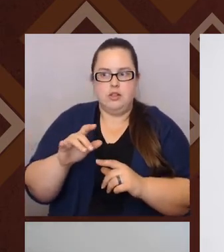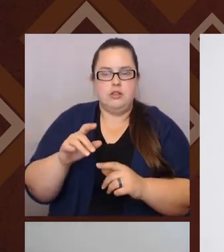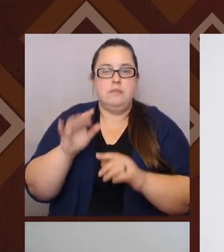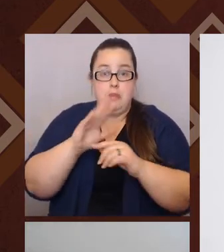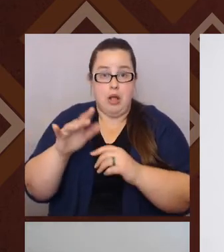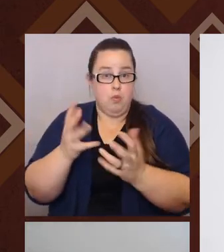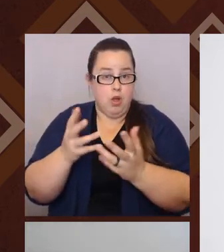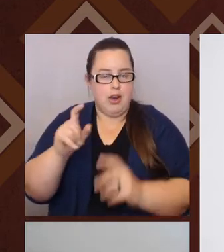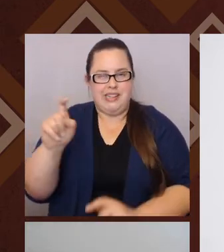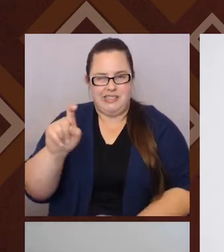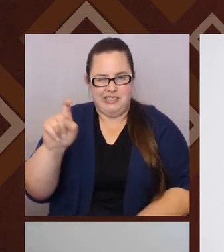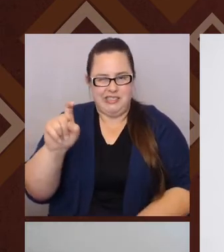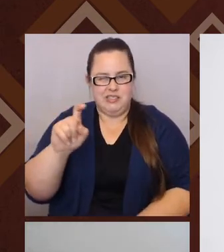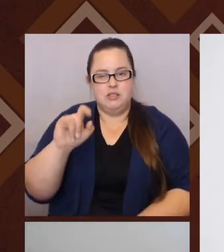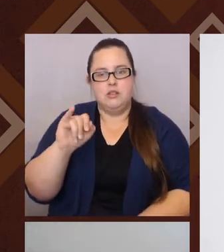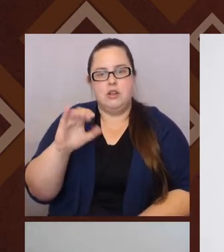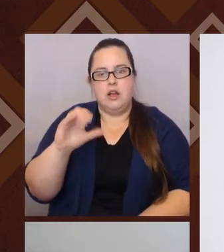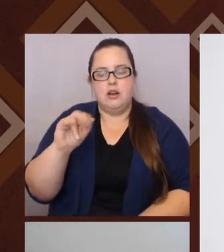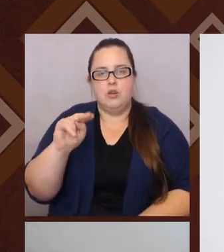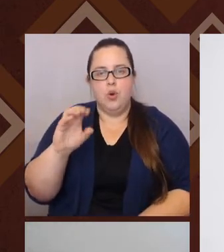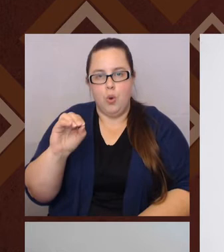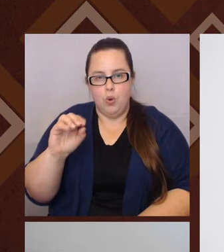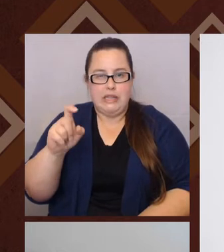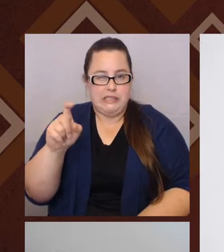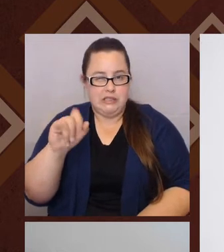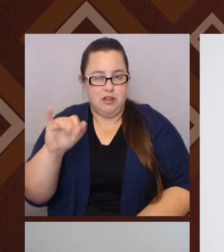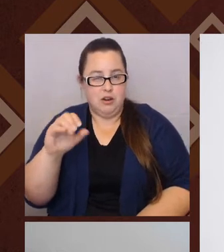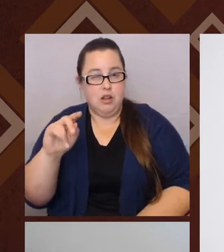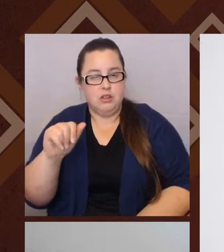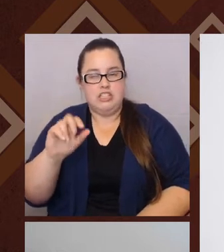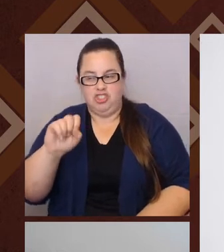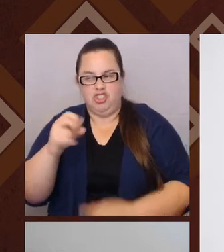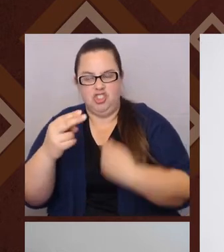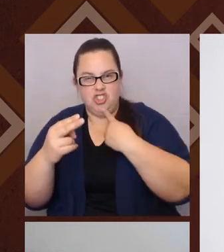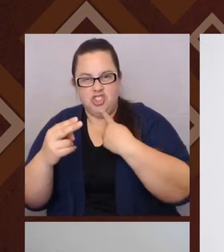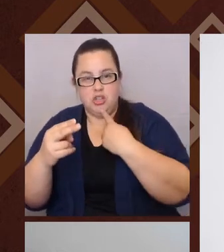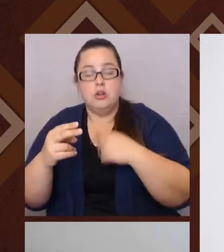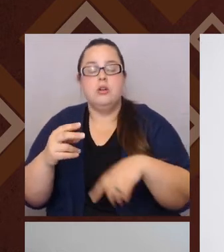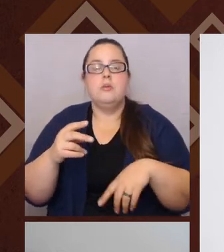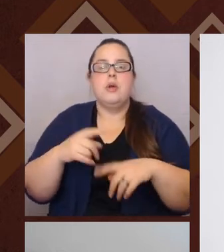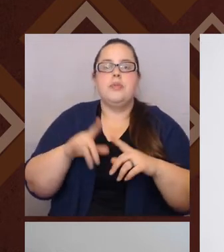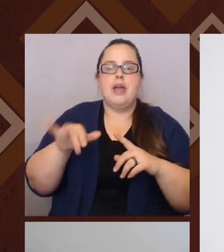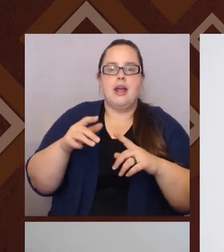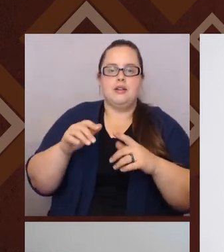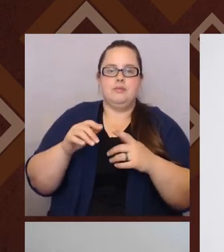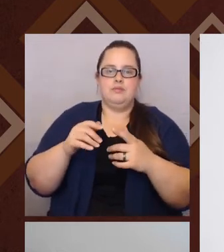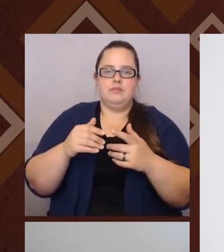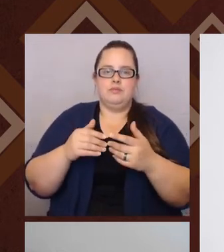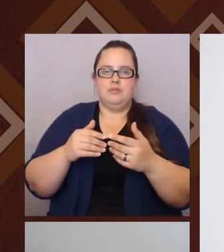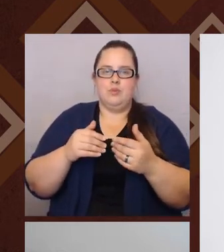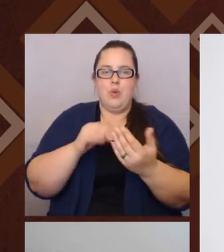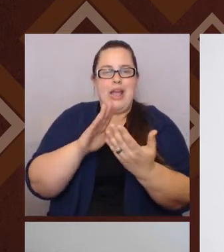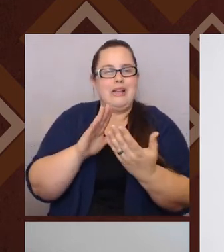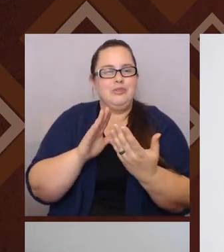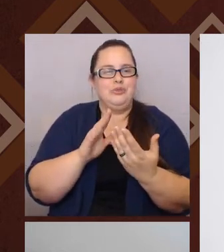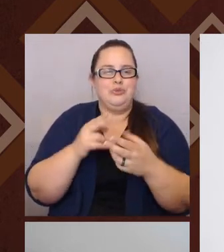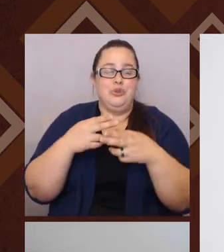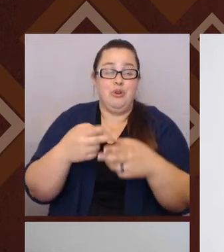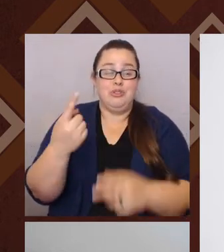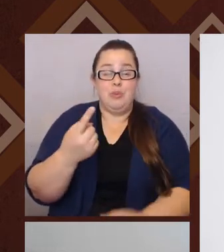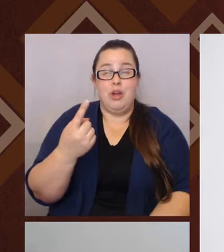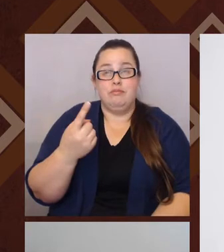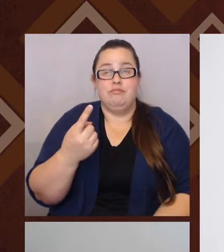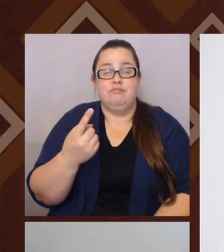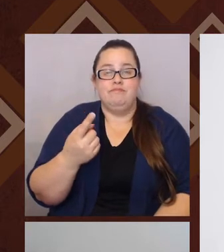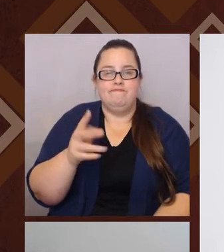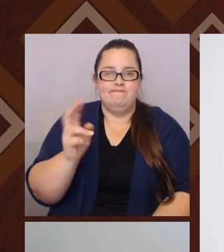say that basically, um, was, was a way of saying, calling somebody basically, um, kind of like a